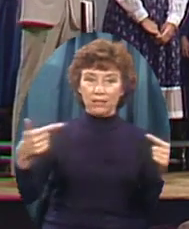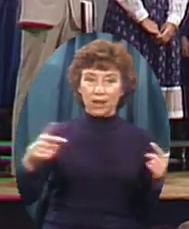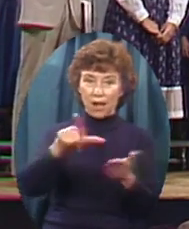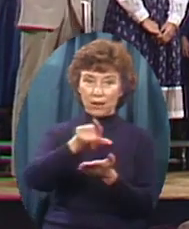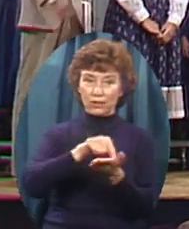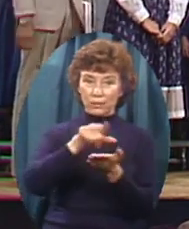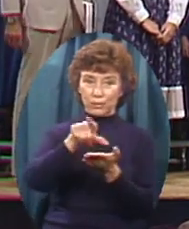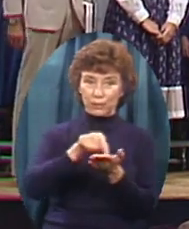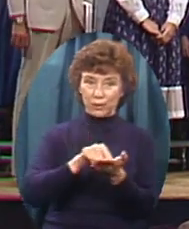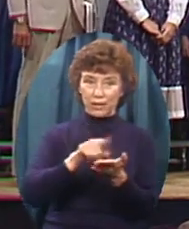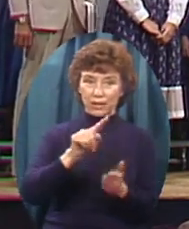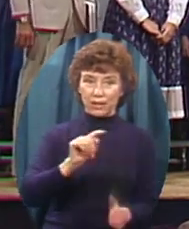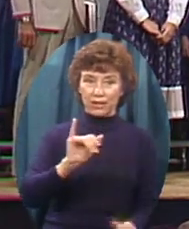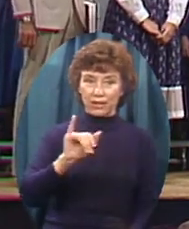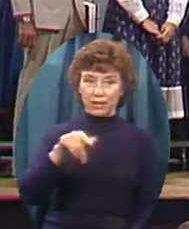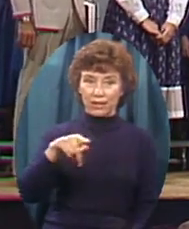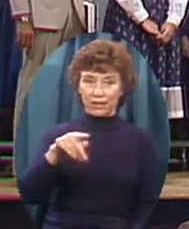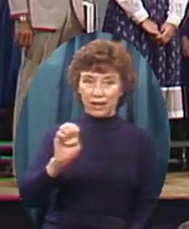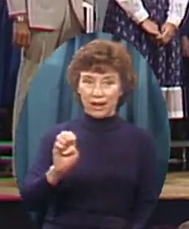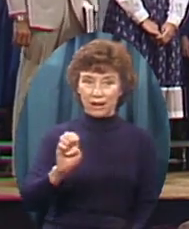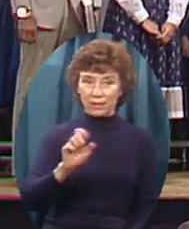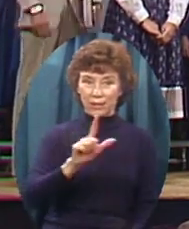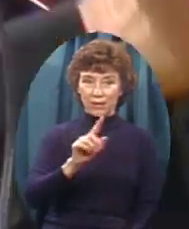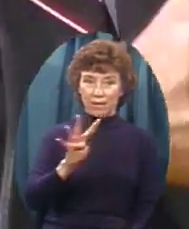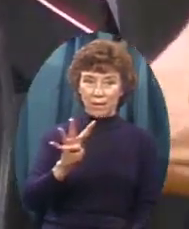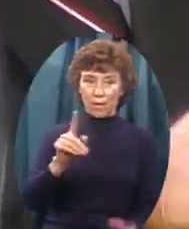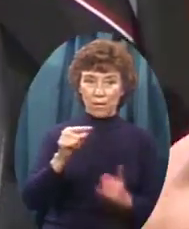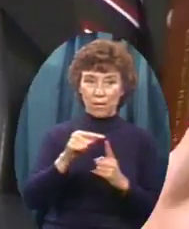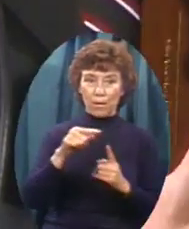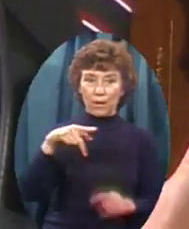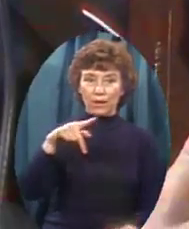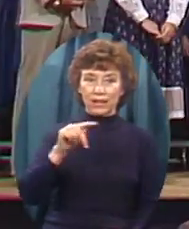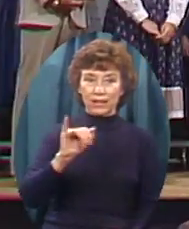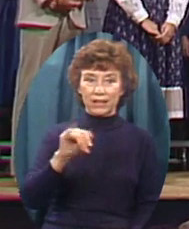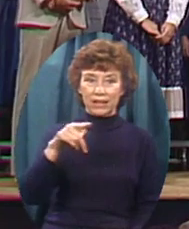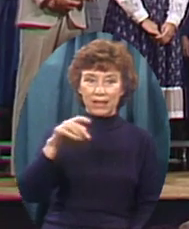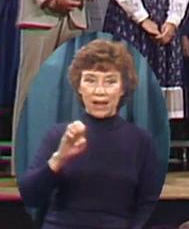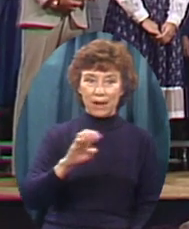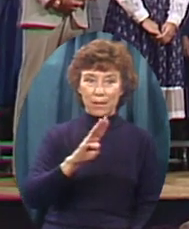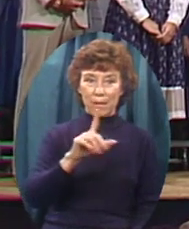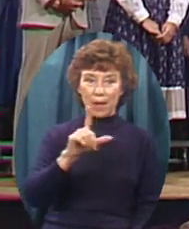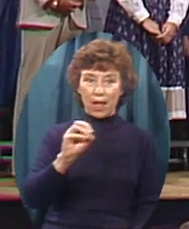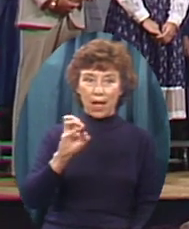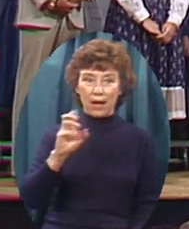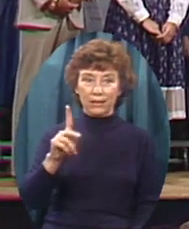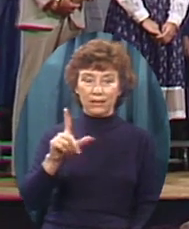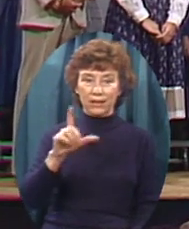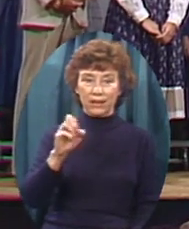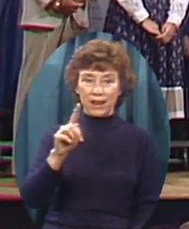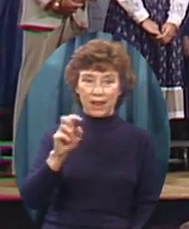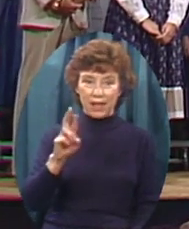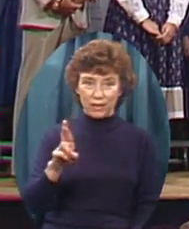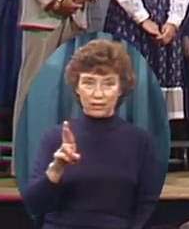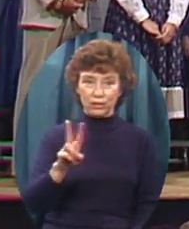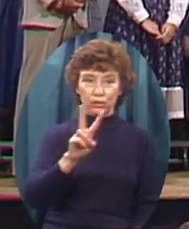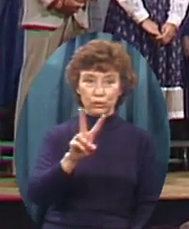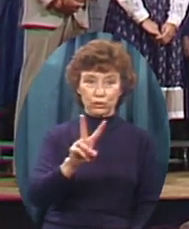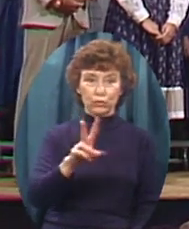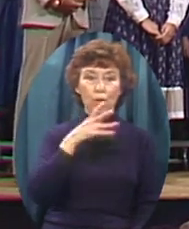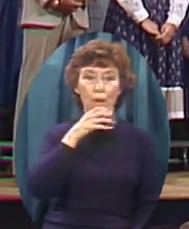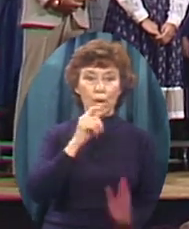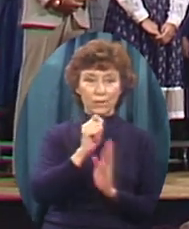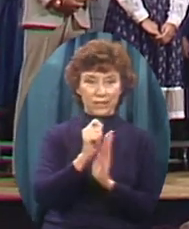print type 24 point type Block letters Genesis through 2 Kings 1 Chronicles through Malachi